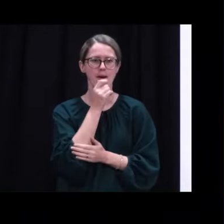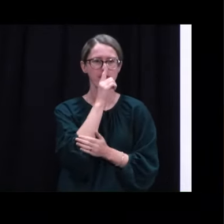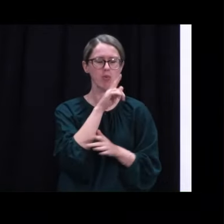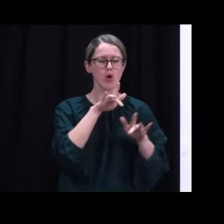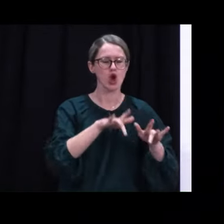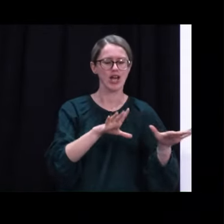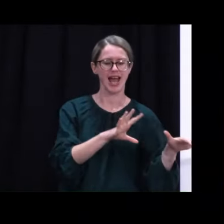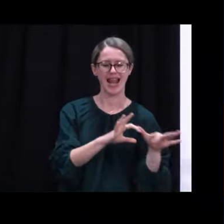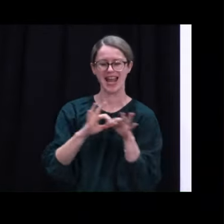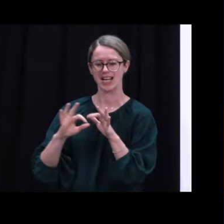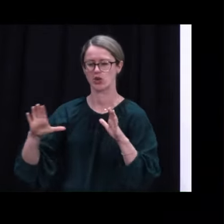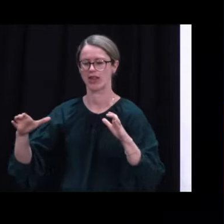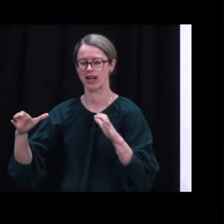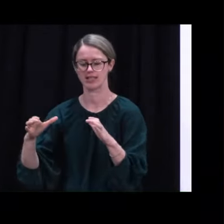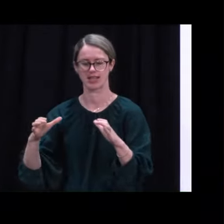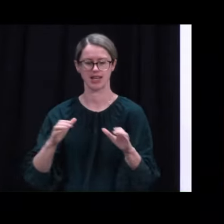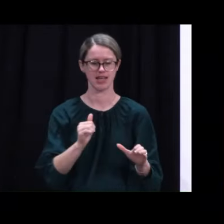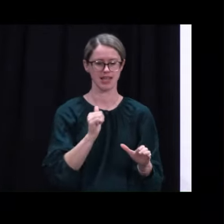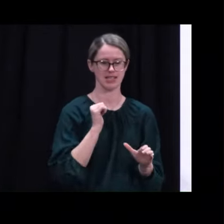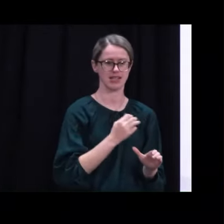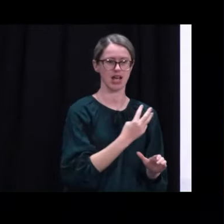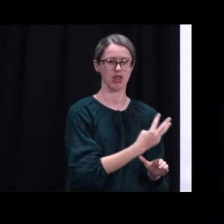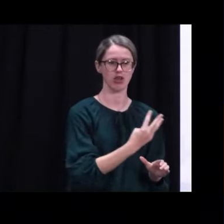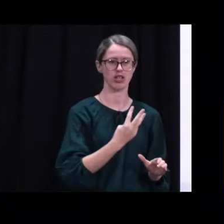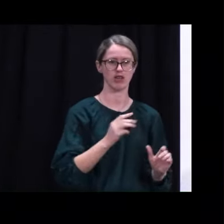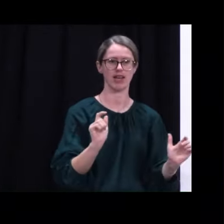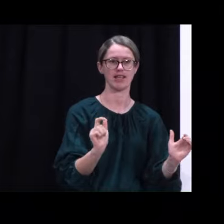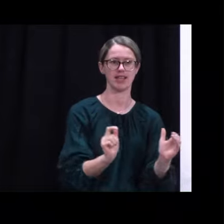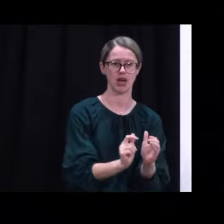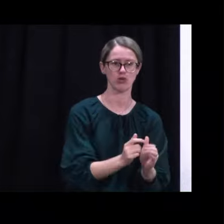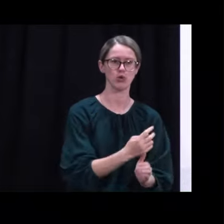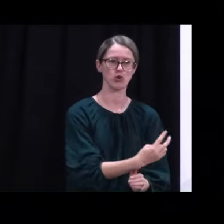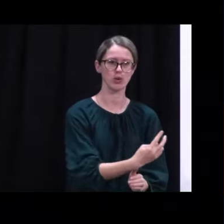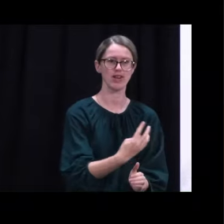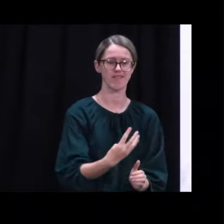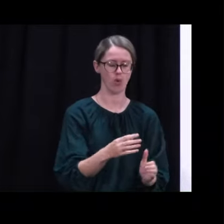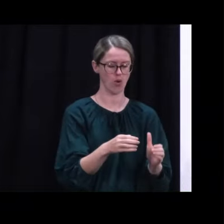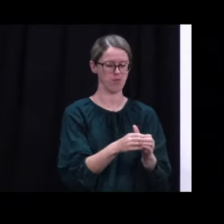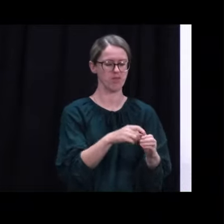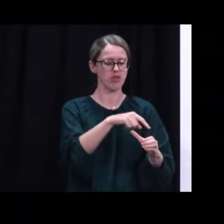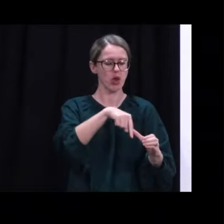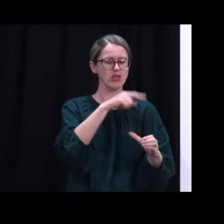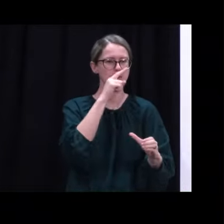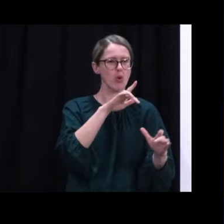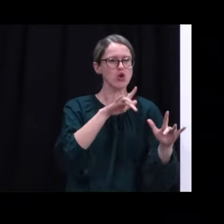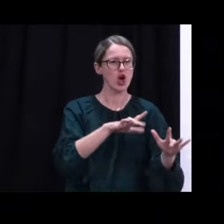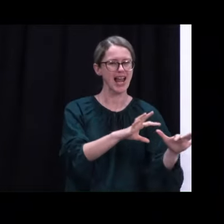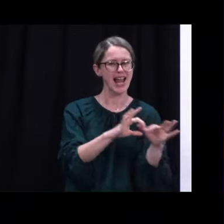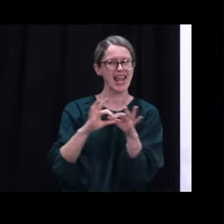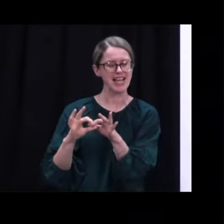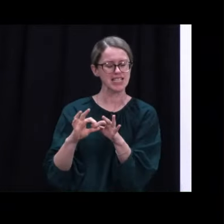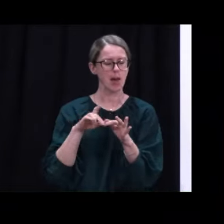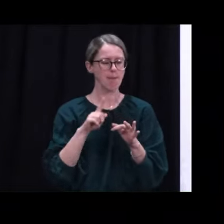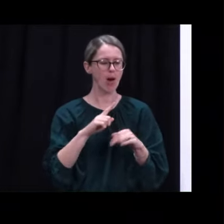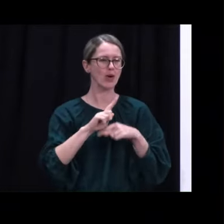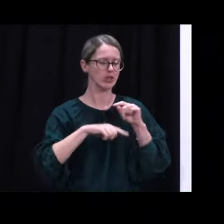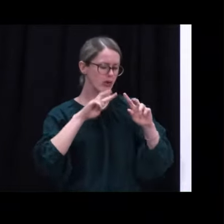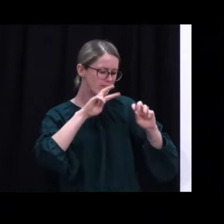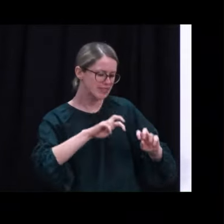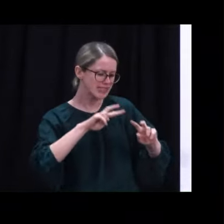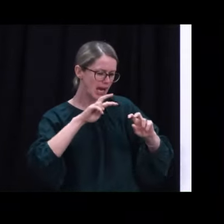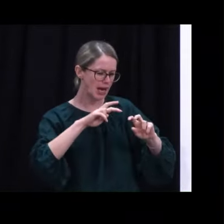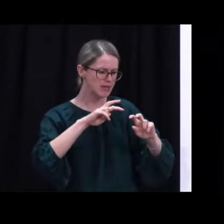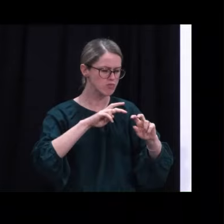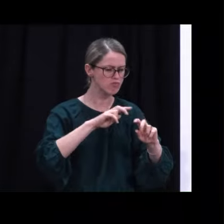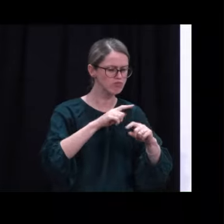cases falling from 33 yesterday to 24 today. That work continues, and the number is expected to continue to fall.